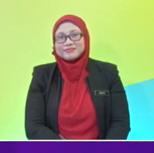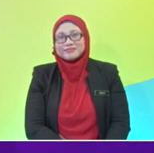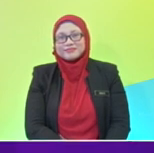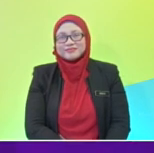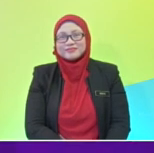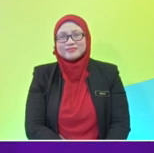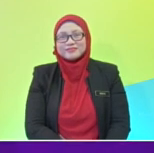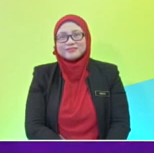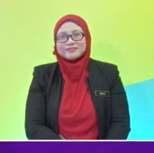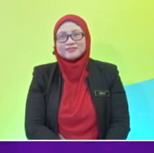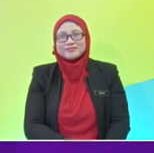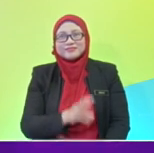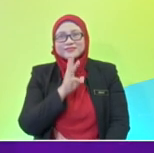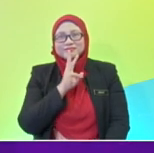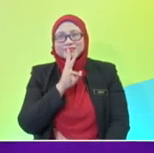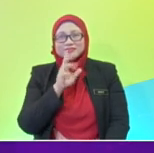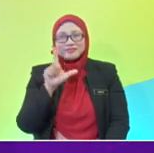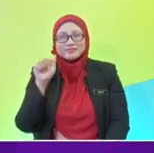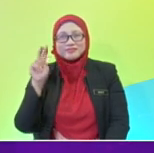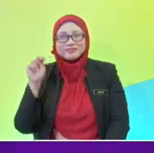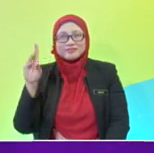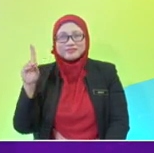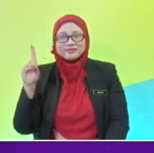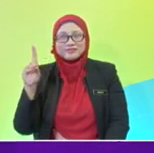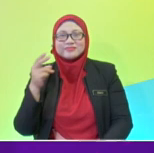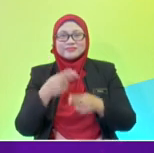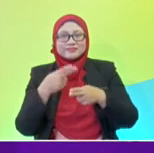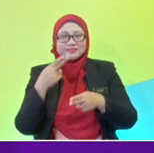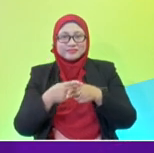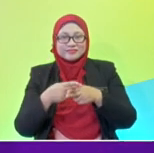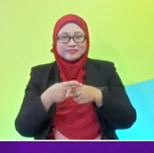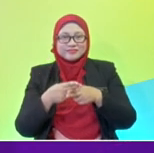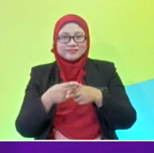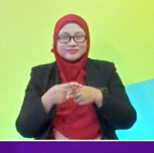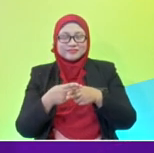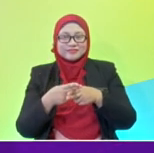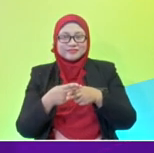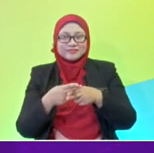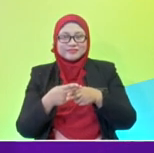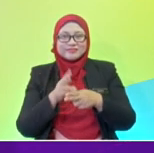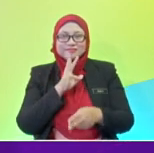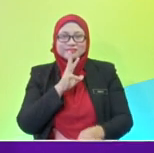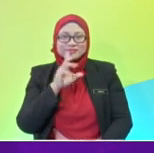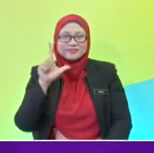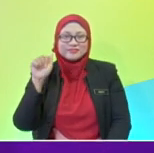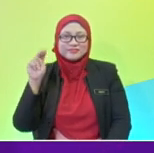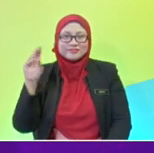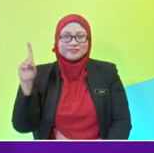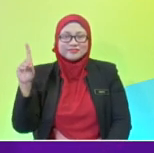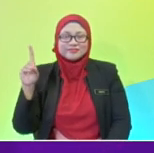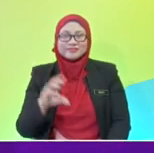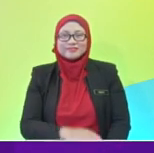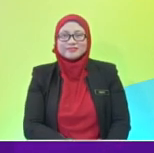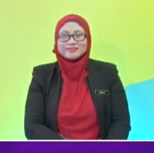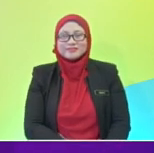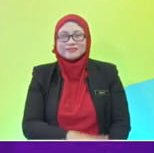Wow. Okay. So, what is the name of the planet? It's called? Waterland. Okay. A